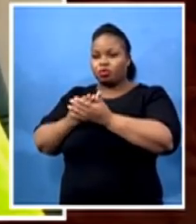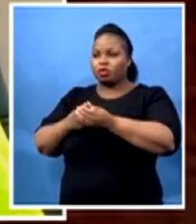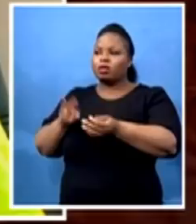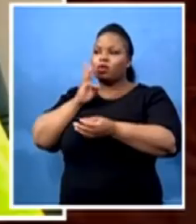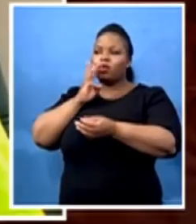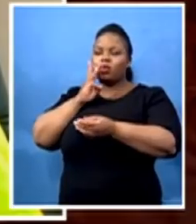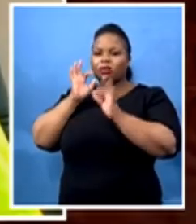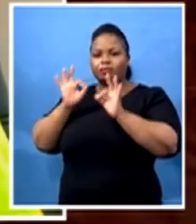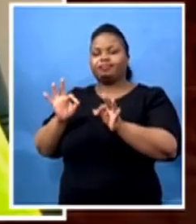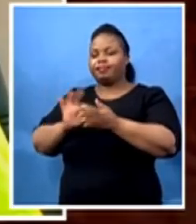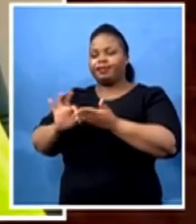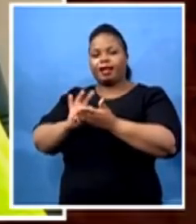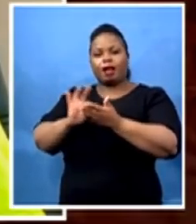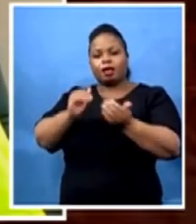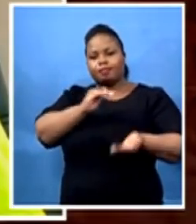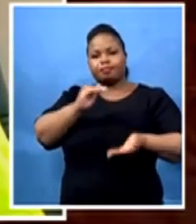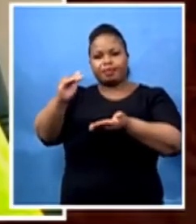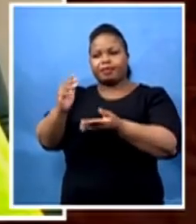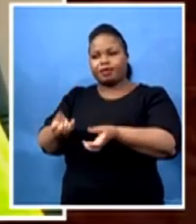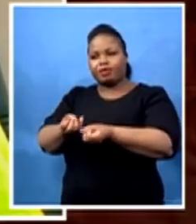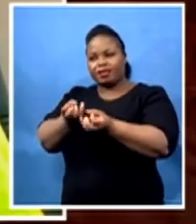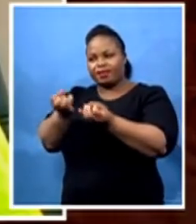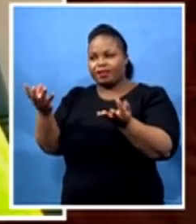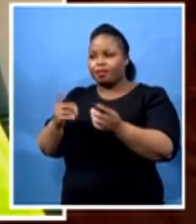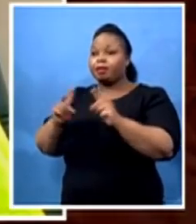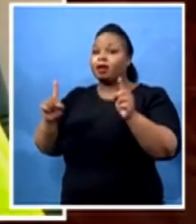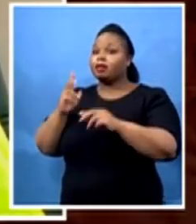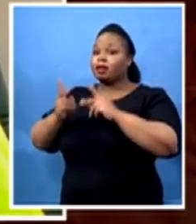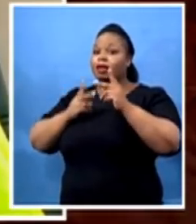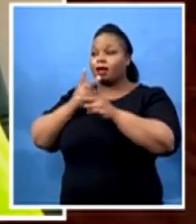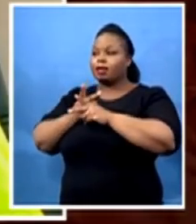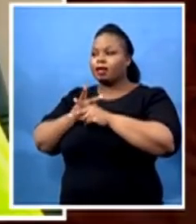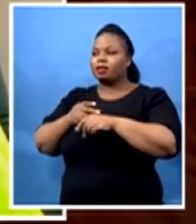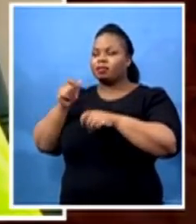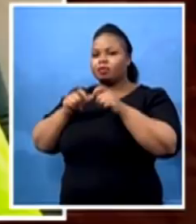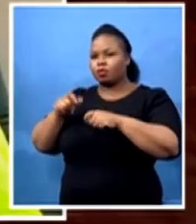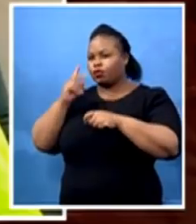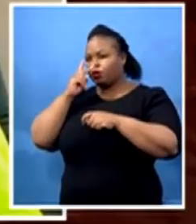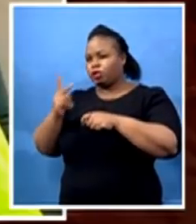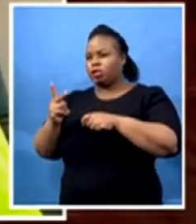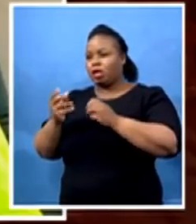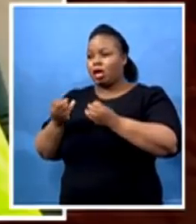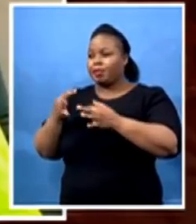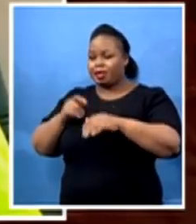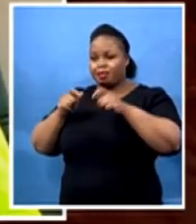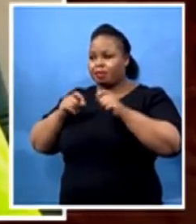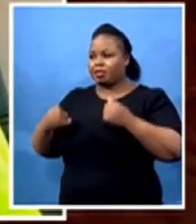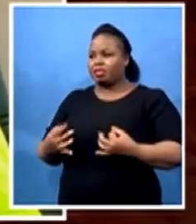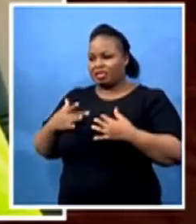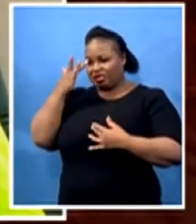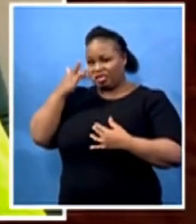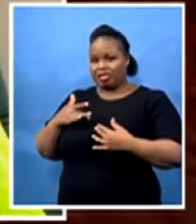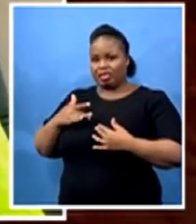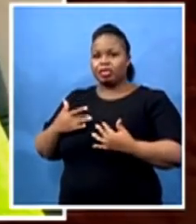sanitize it. But also at the same time, if we look at the number of people who are infected, this morning our number has increased to